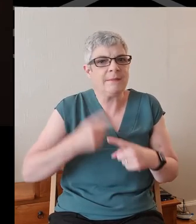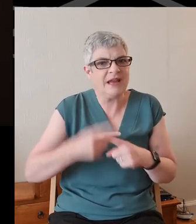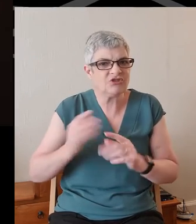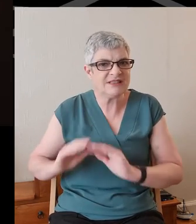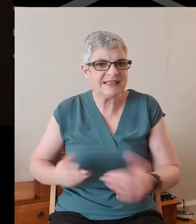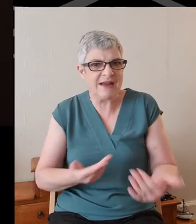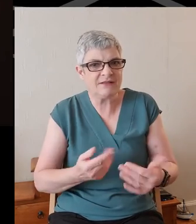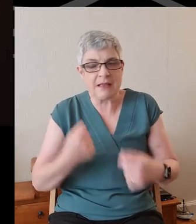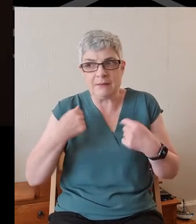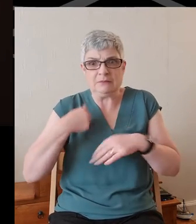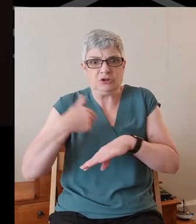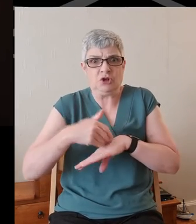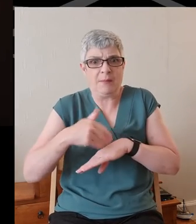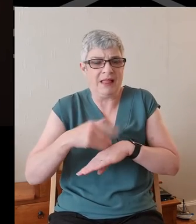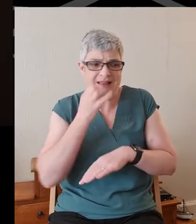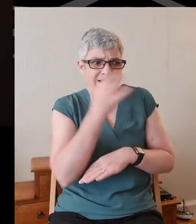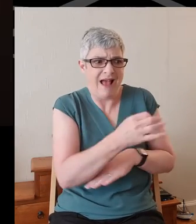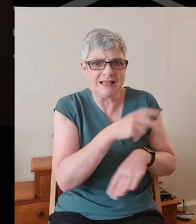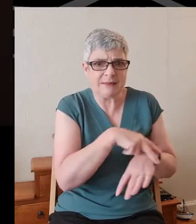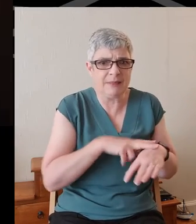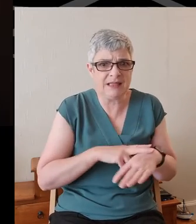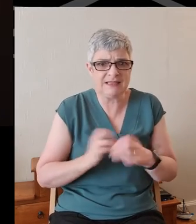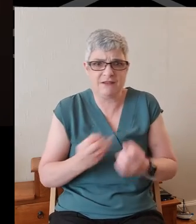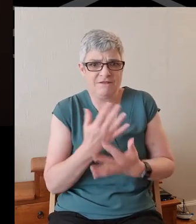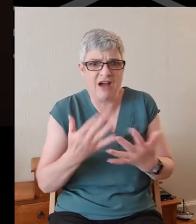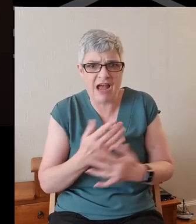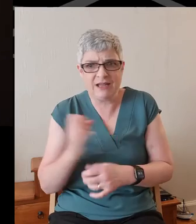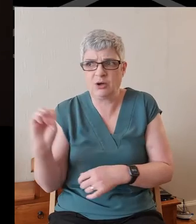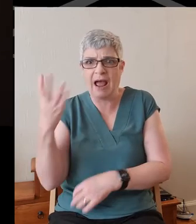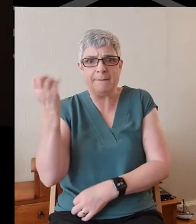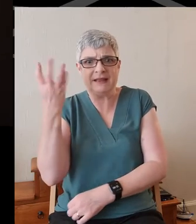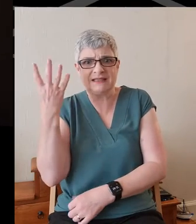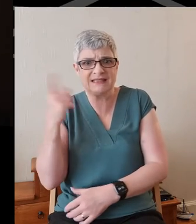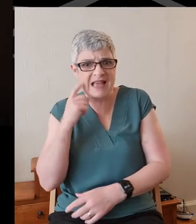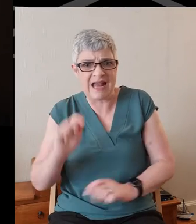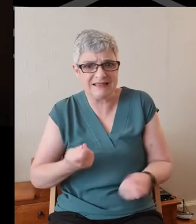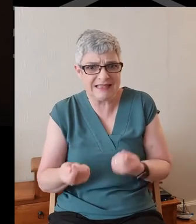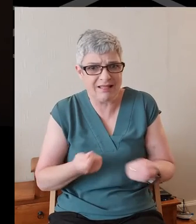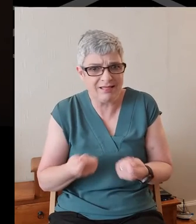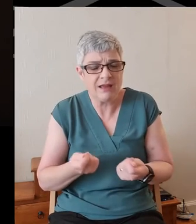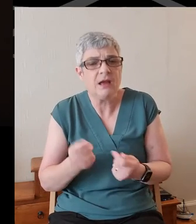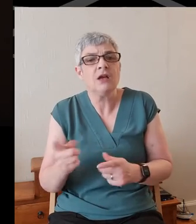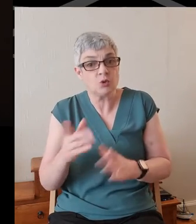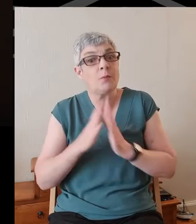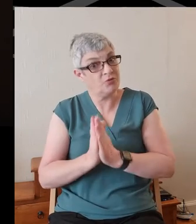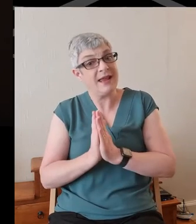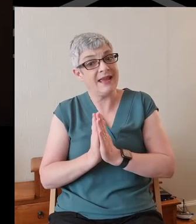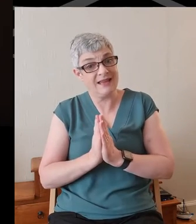I'm in trouble here. I really can't ask the police or the fire service or an ambulance to deal with it, so I'll pray.